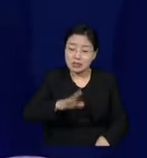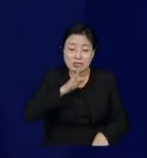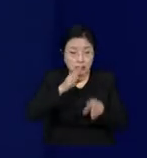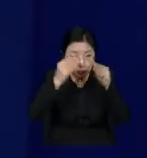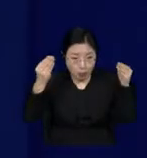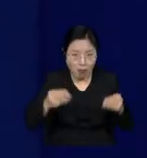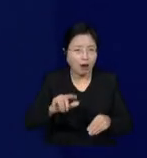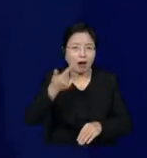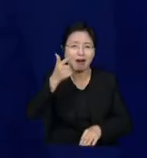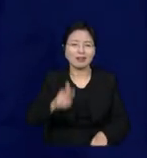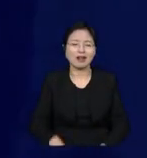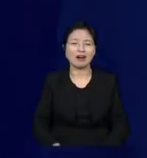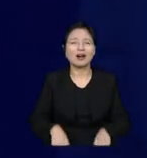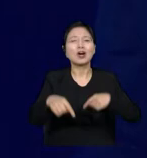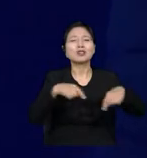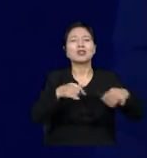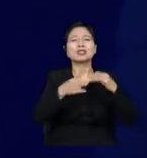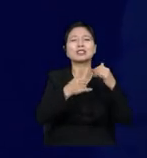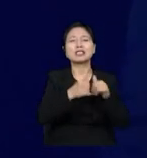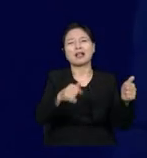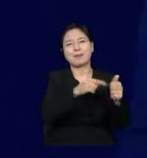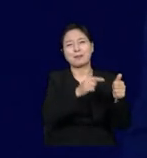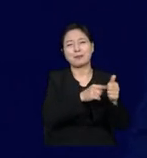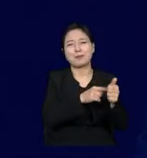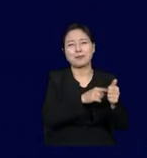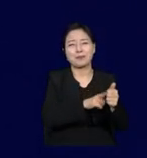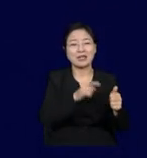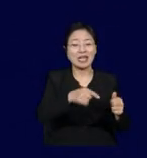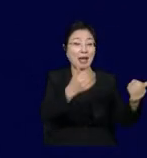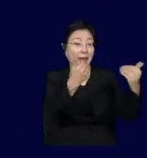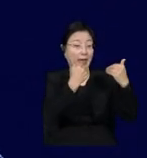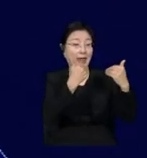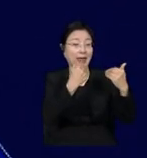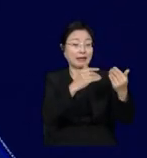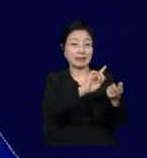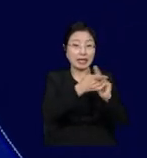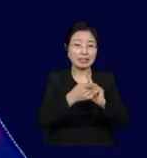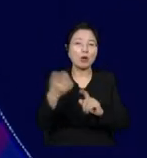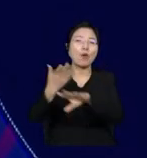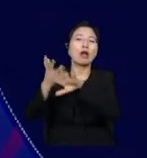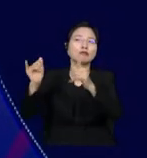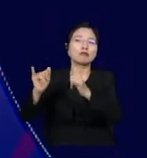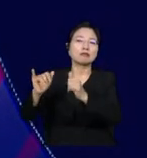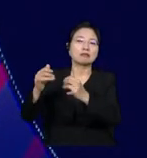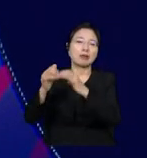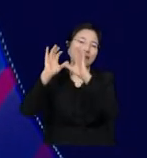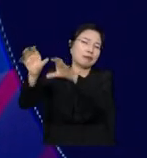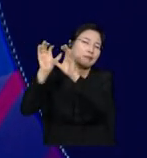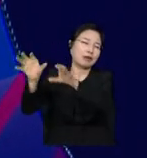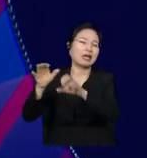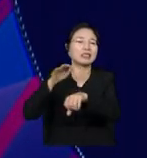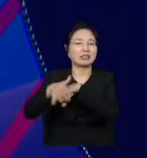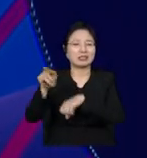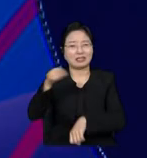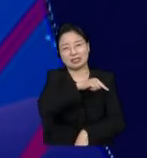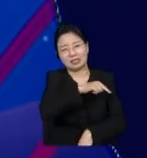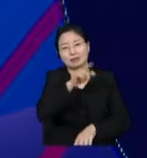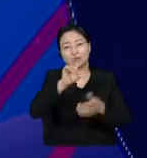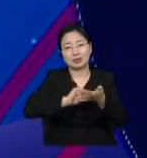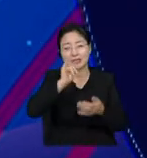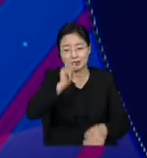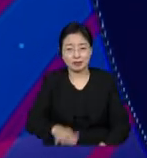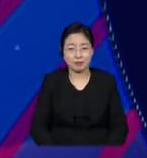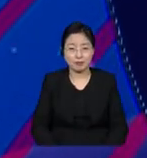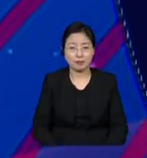away from the responsibilities of the politicians, and distracting the voters from the more important part, finding solutions, finding